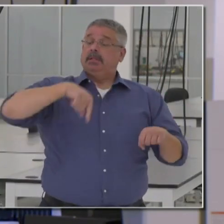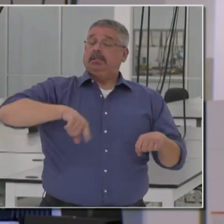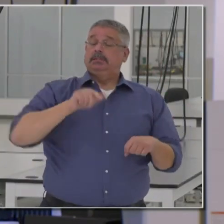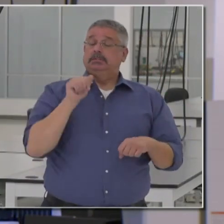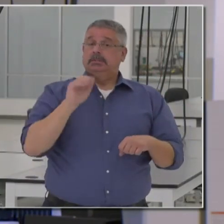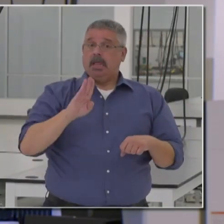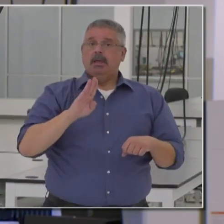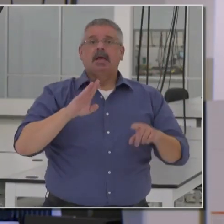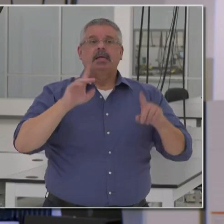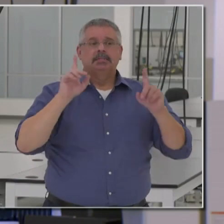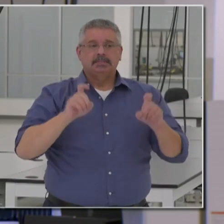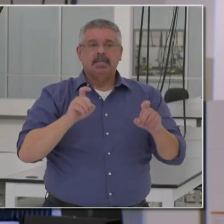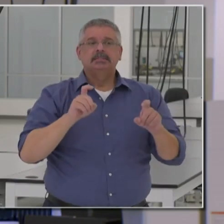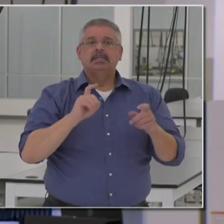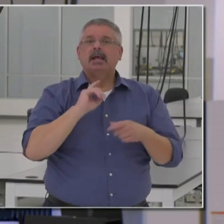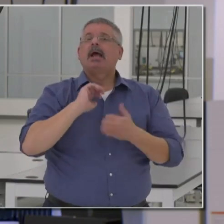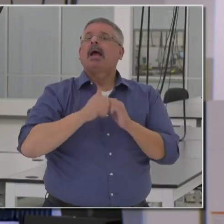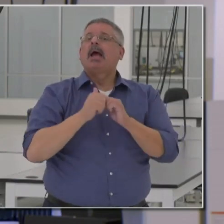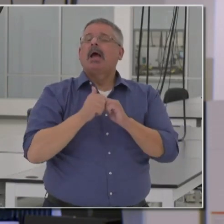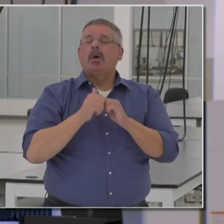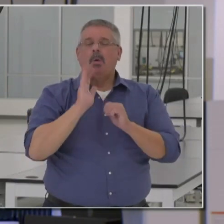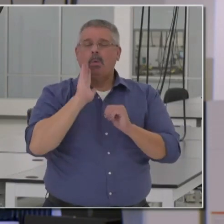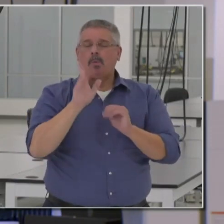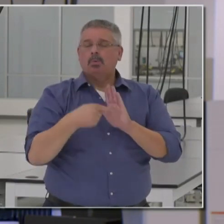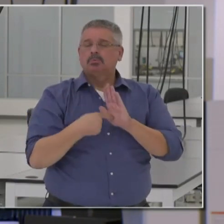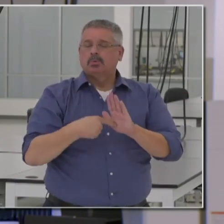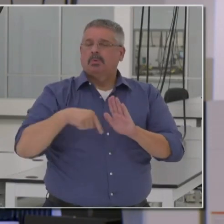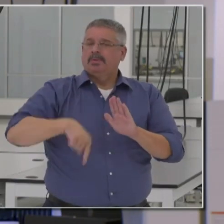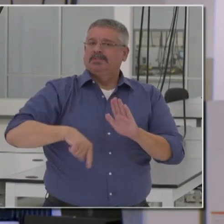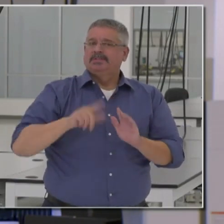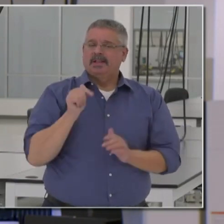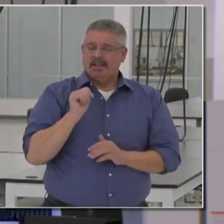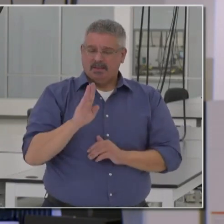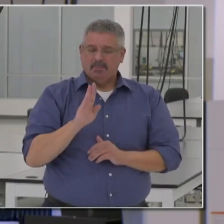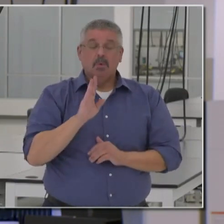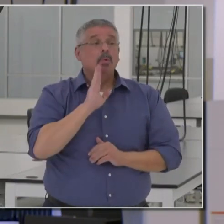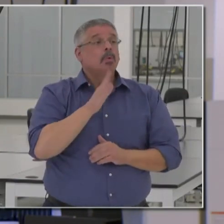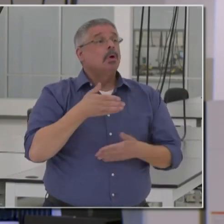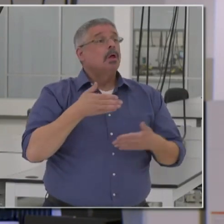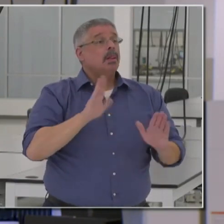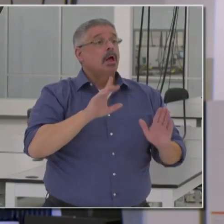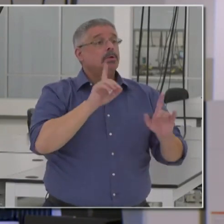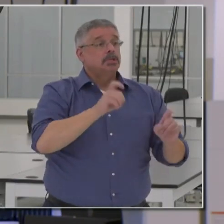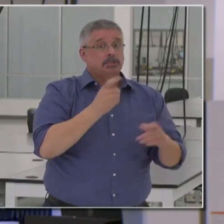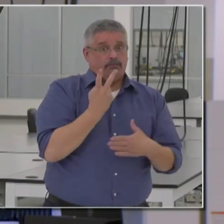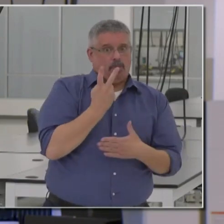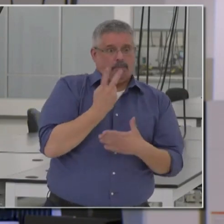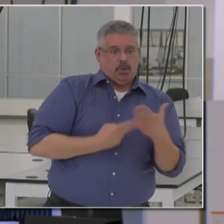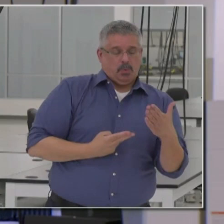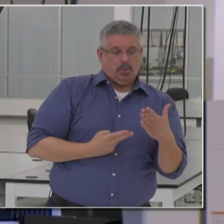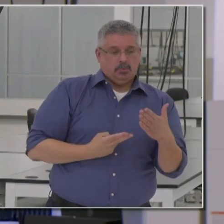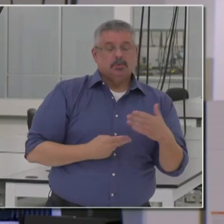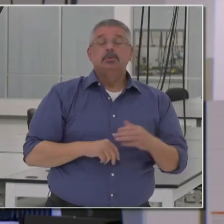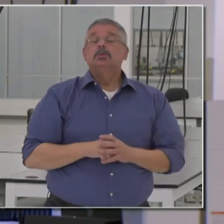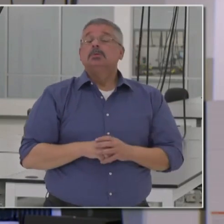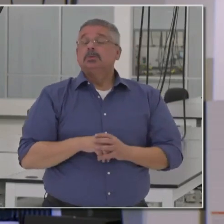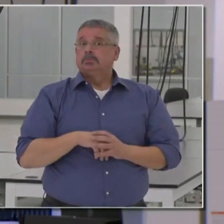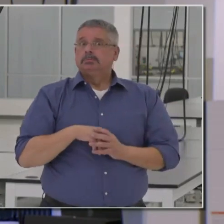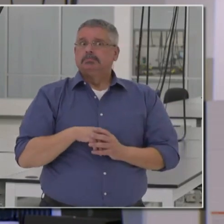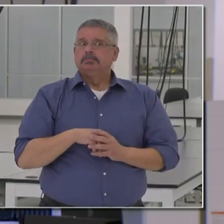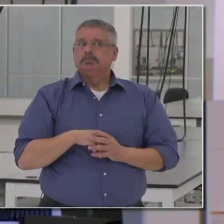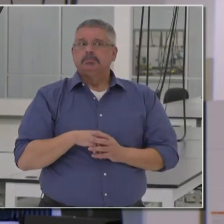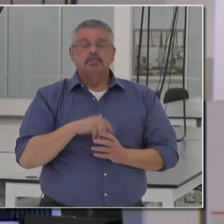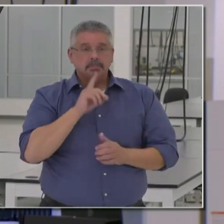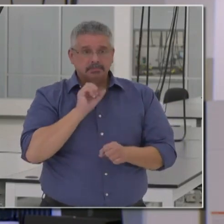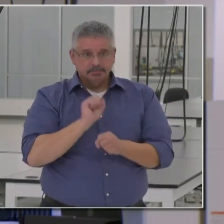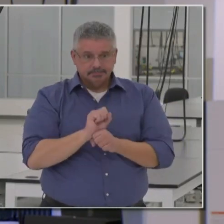is the testing modalities that will be advanced out of this lab will allow us to test for both. So absolutely, the